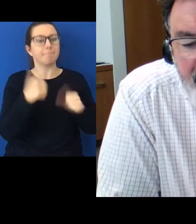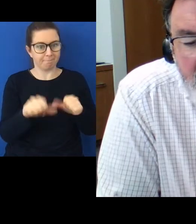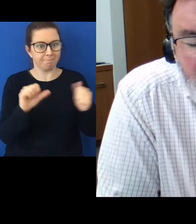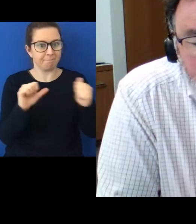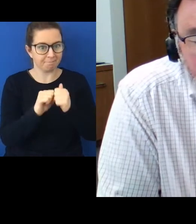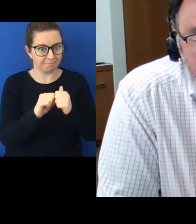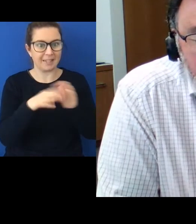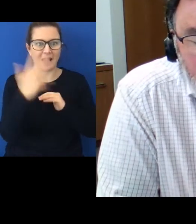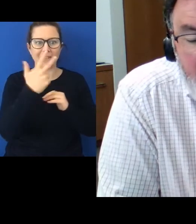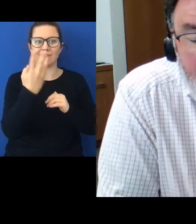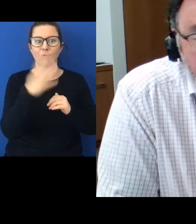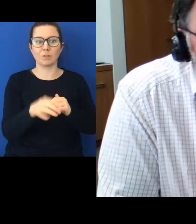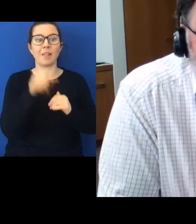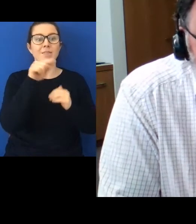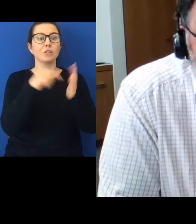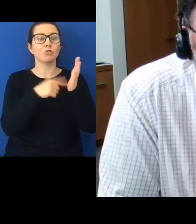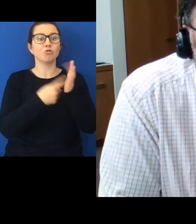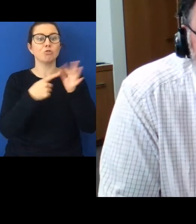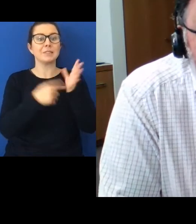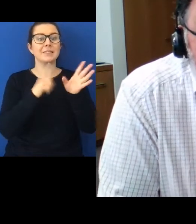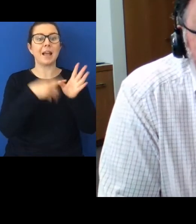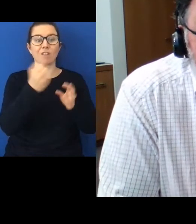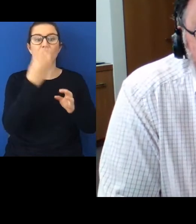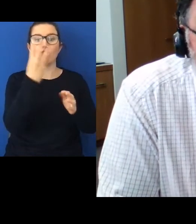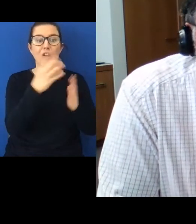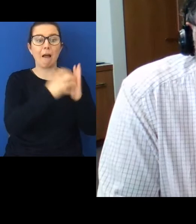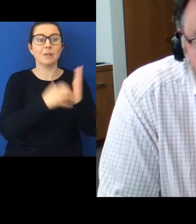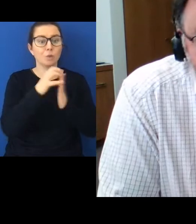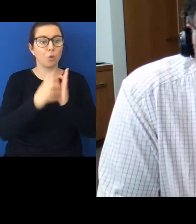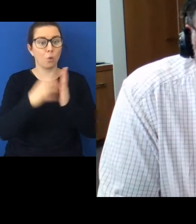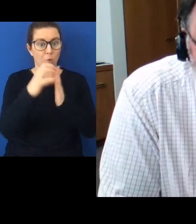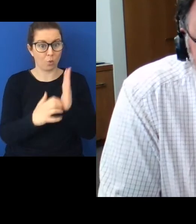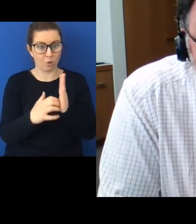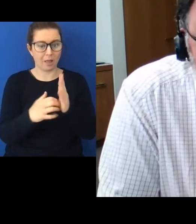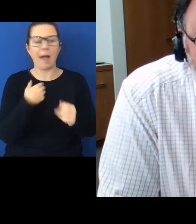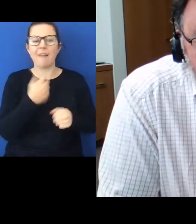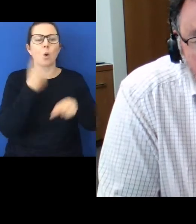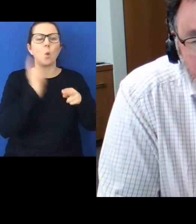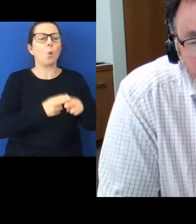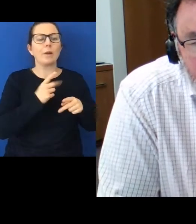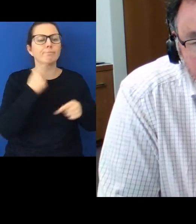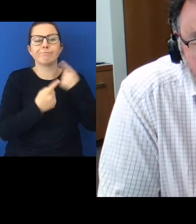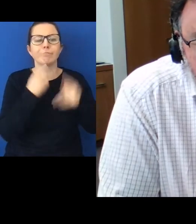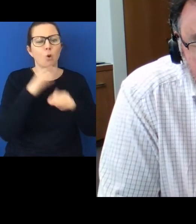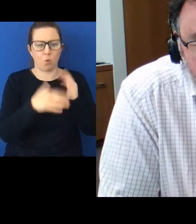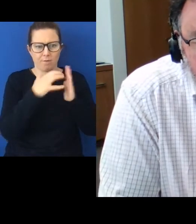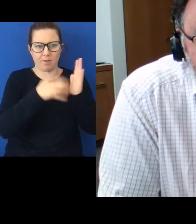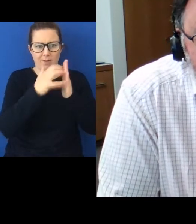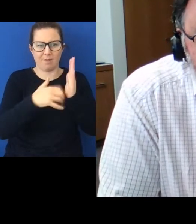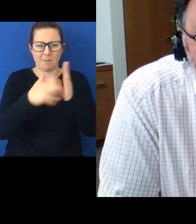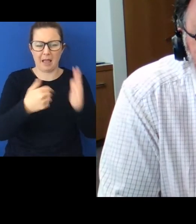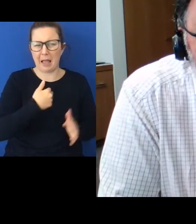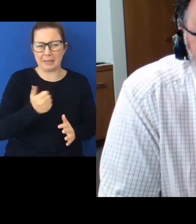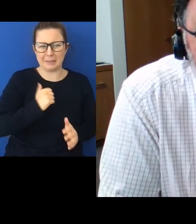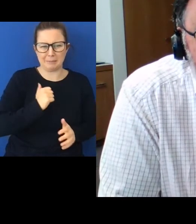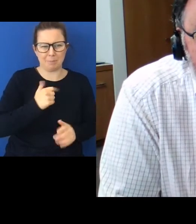The Treaty has three articles, and I'm sorry, I'm just going to have to quickly skim through the content because I expect that you